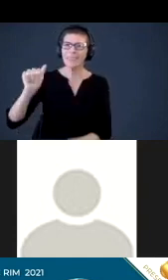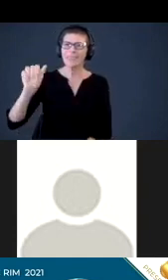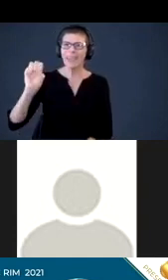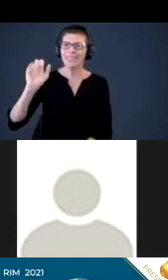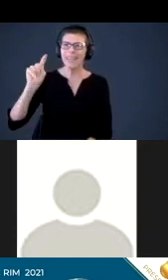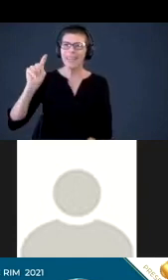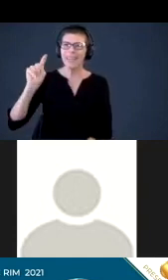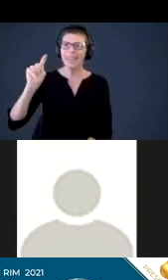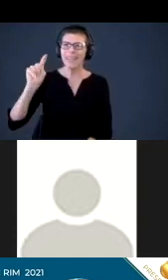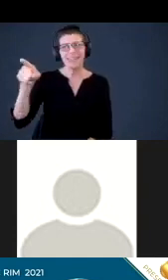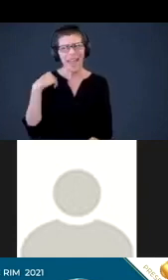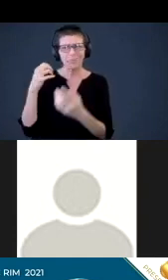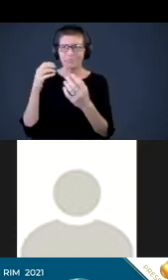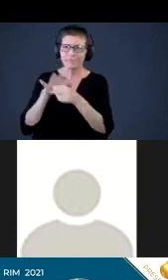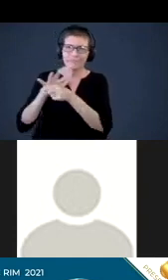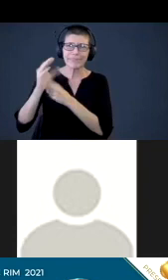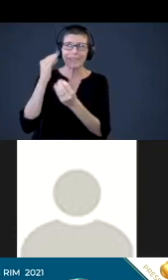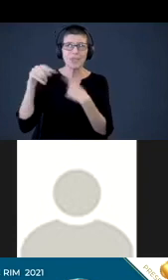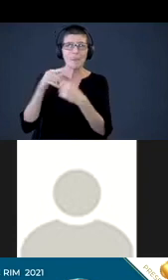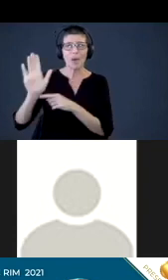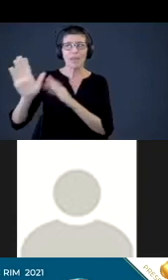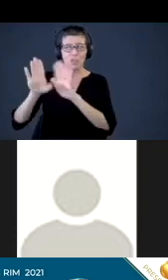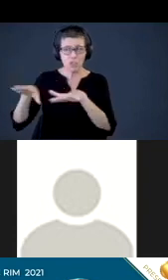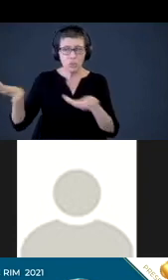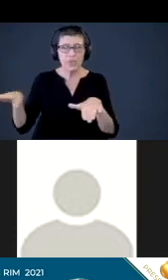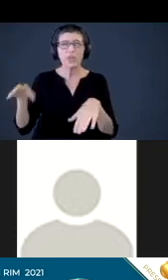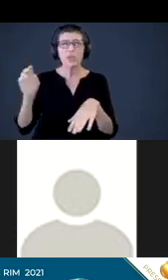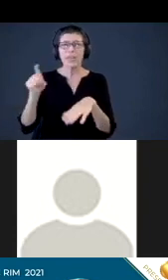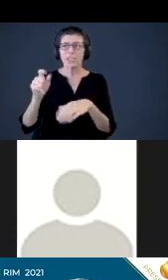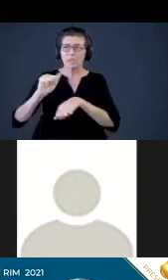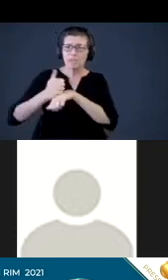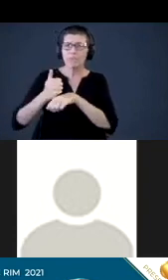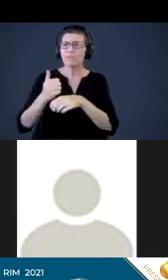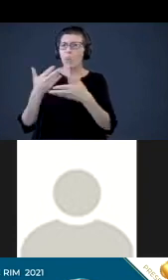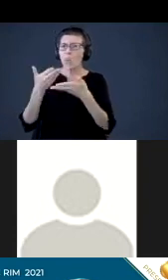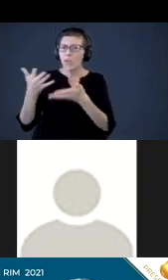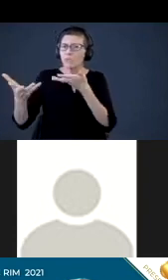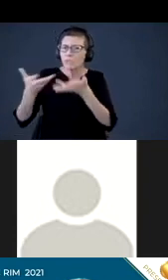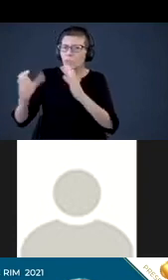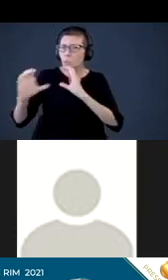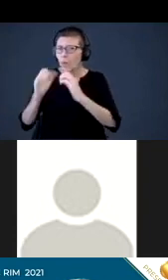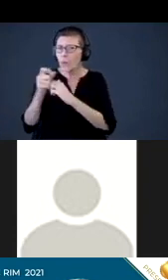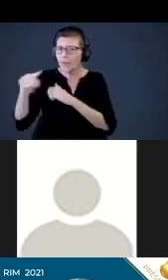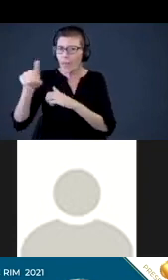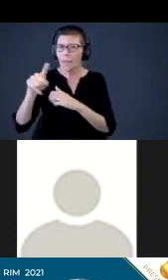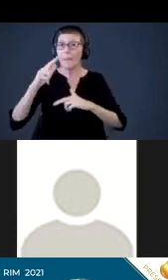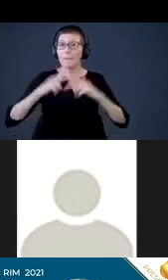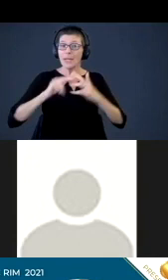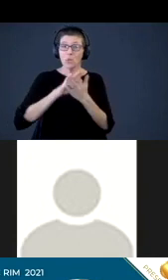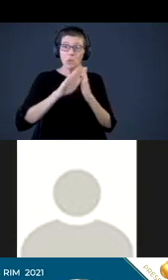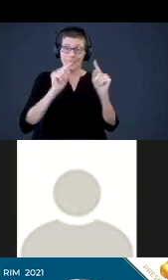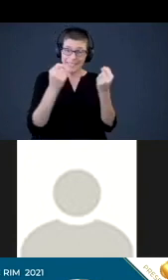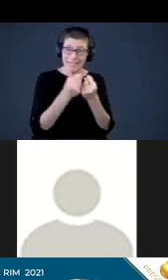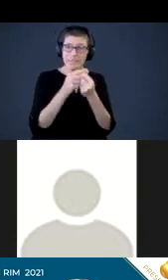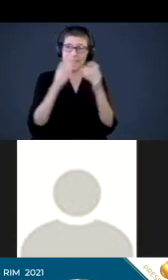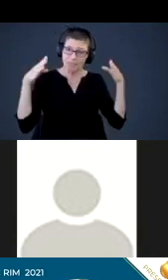children, incorporate effective ways to communicate with families by building school teams that focus on family engagement as a